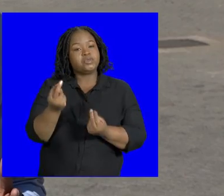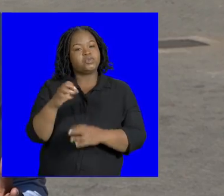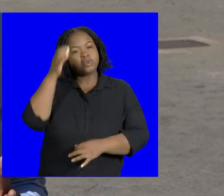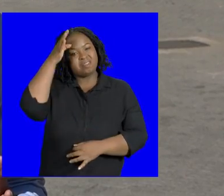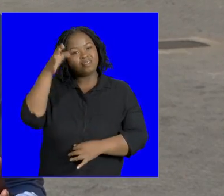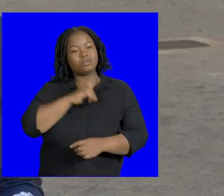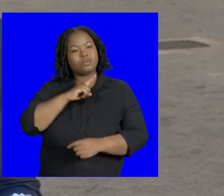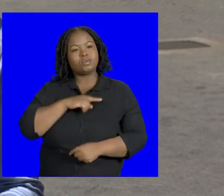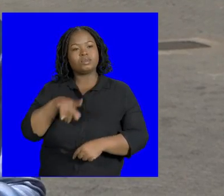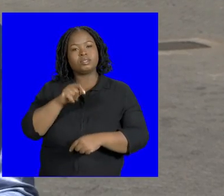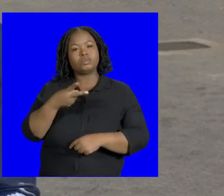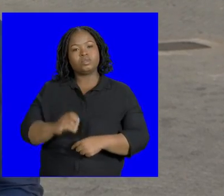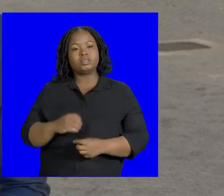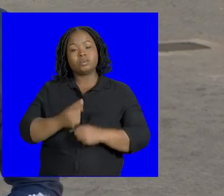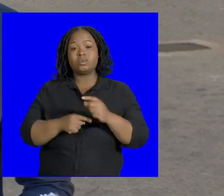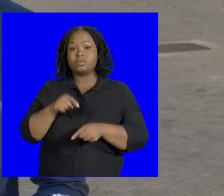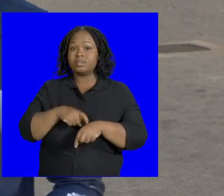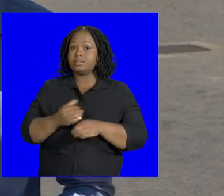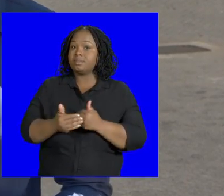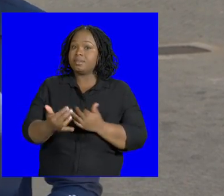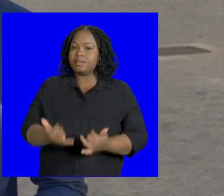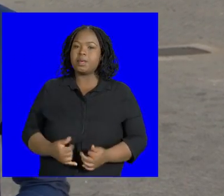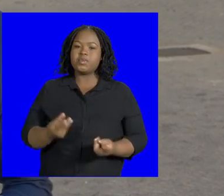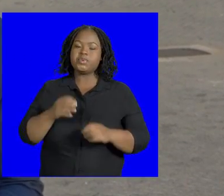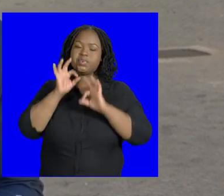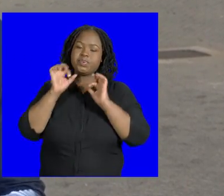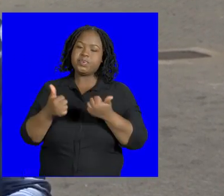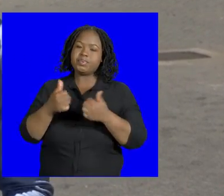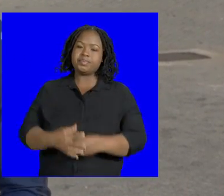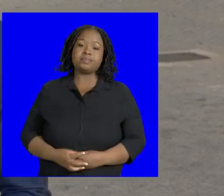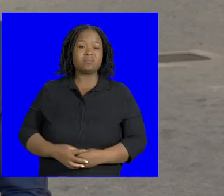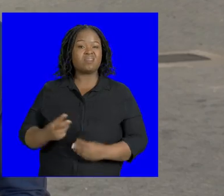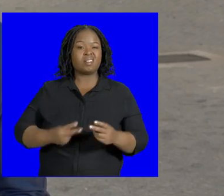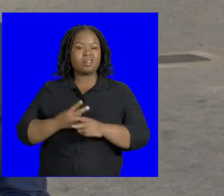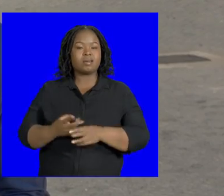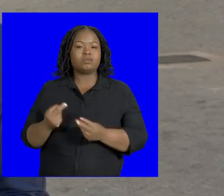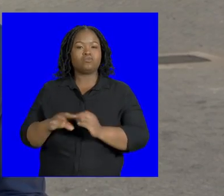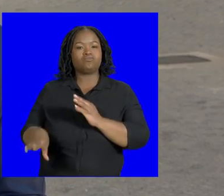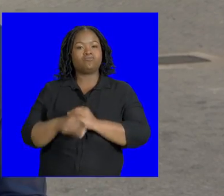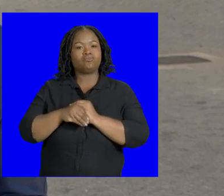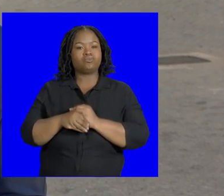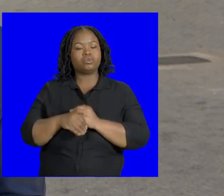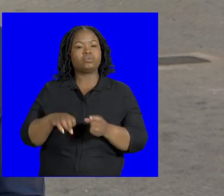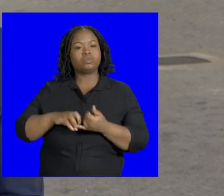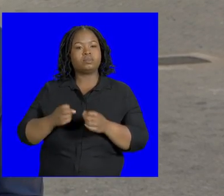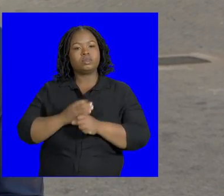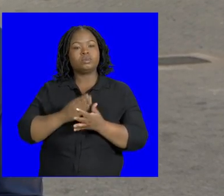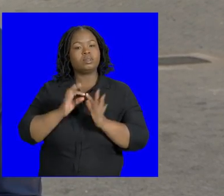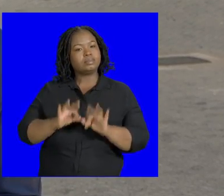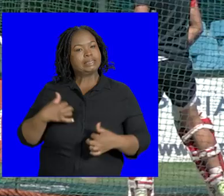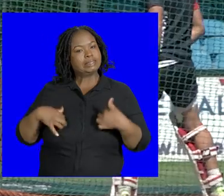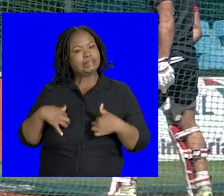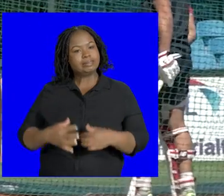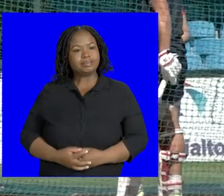Lions unfold the Ram Slam T20 this season with a new and fresh campaign. New inclusions to the squad to make this season an